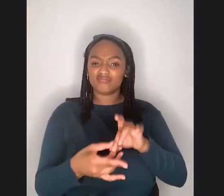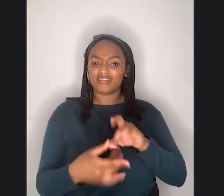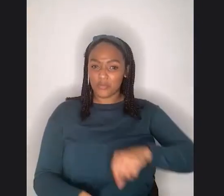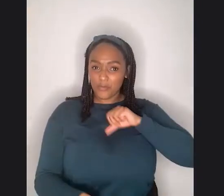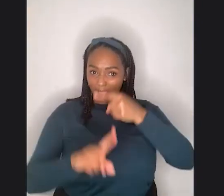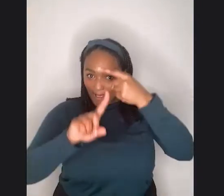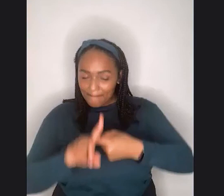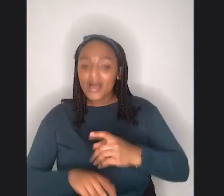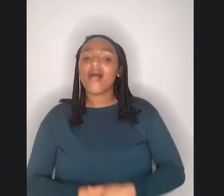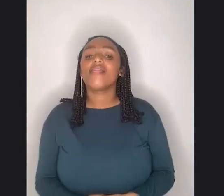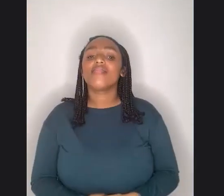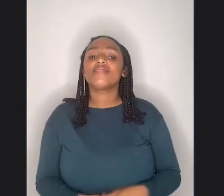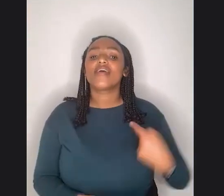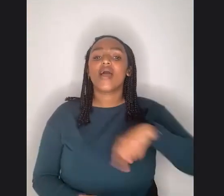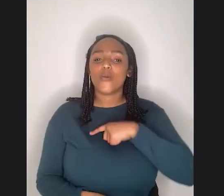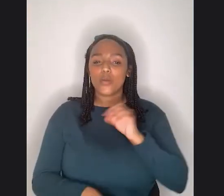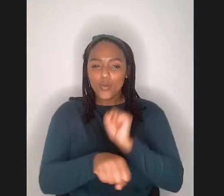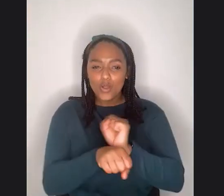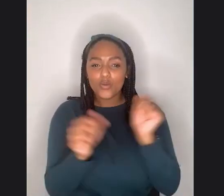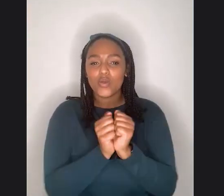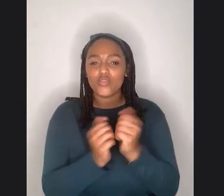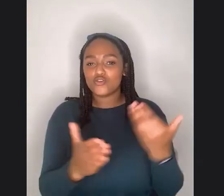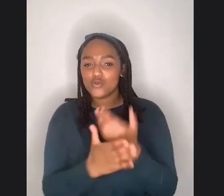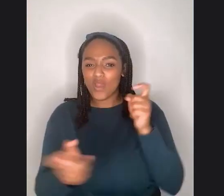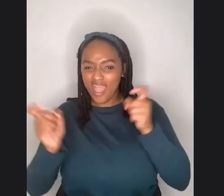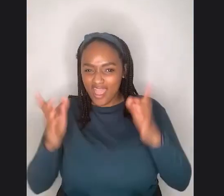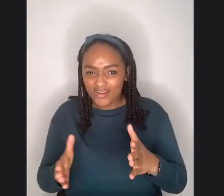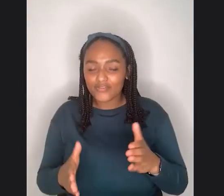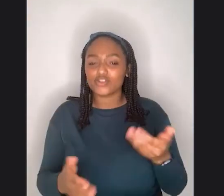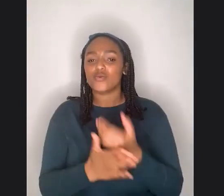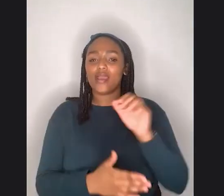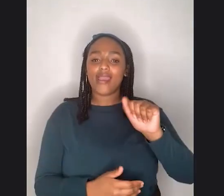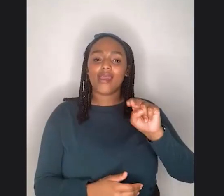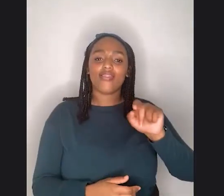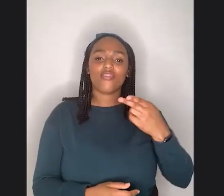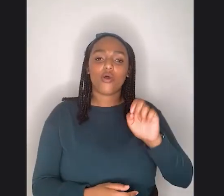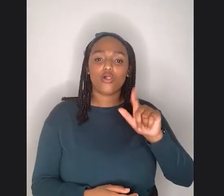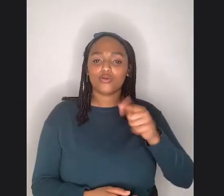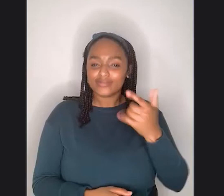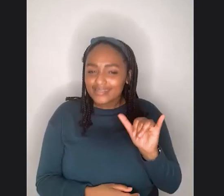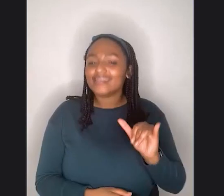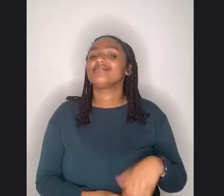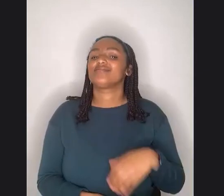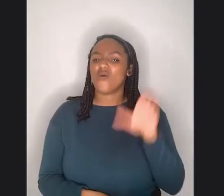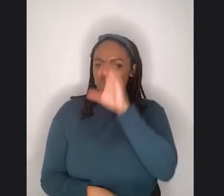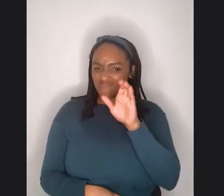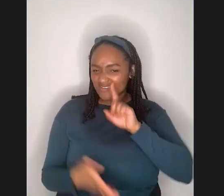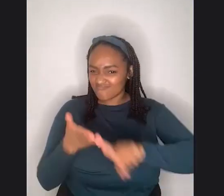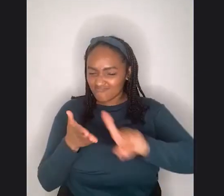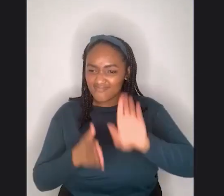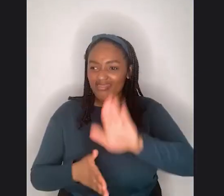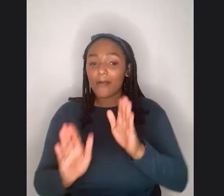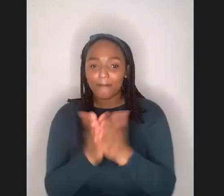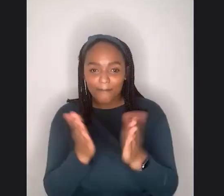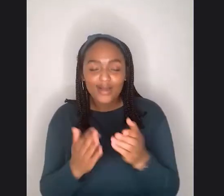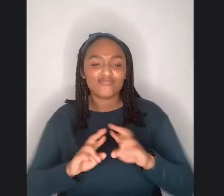editors of the new fat and queer anthology that just came out this week all over the world. So please look up their book and, and, um, and be ready to sign up